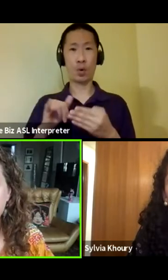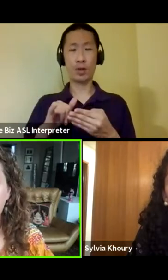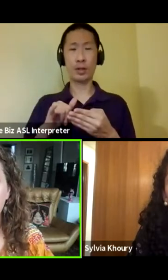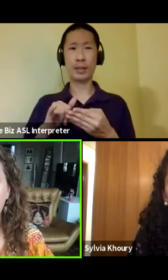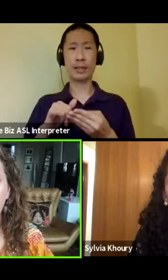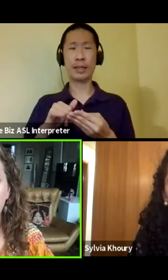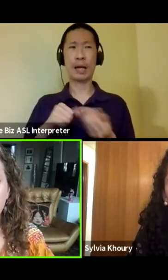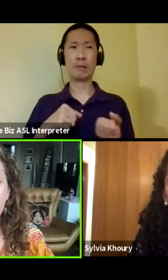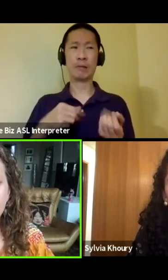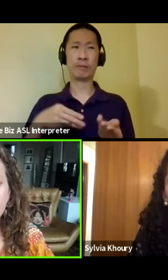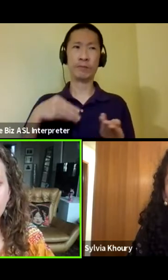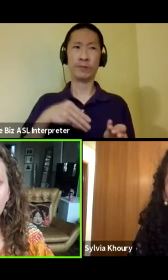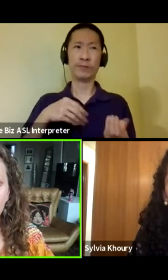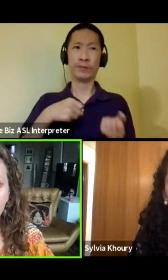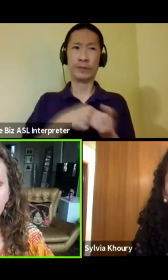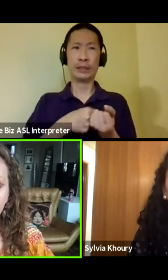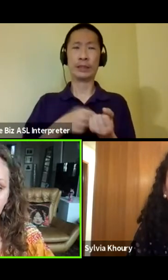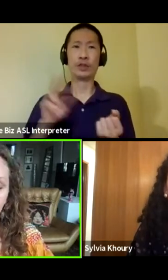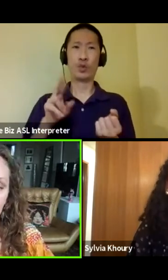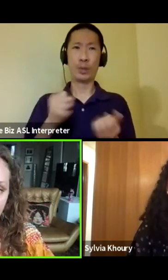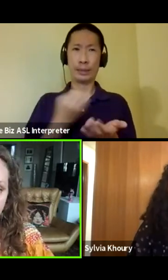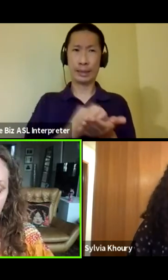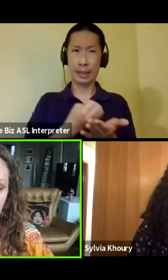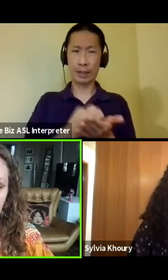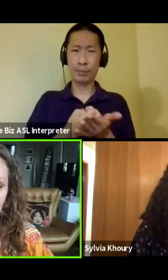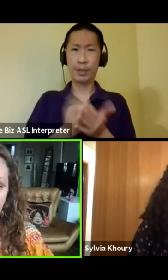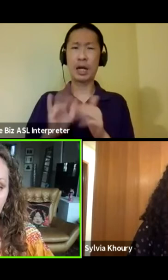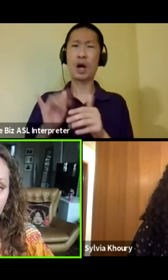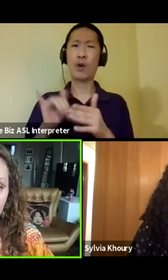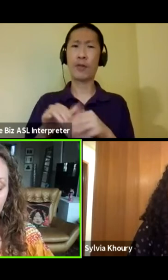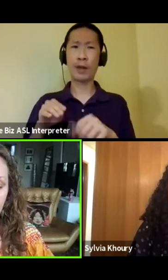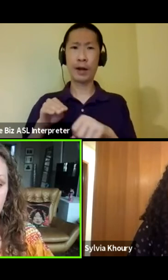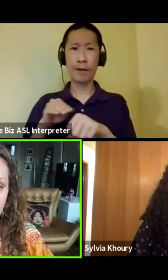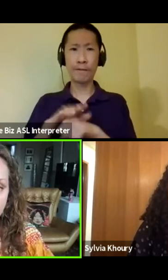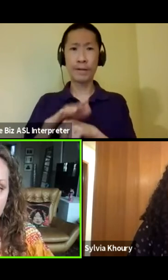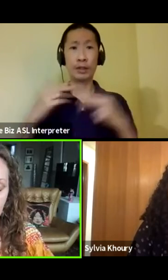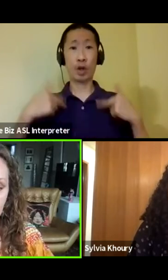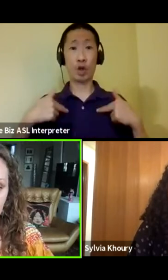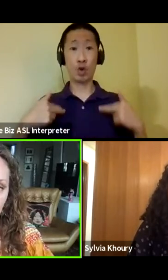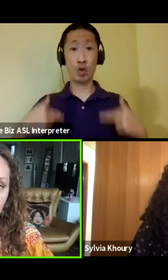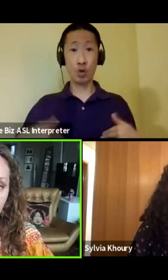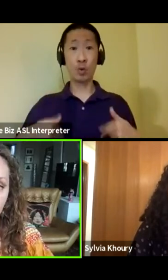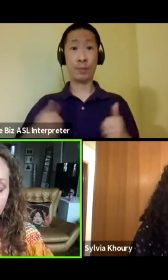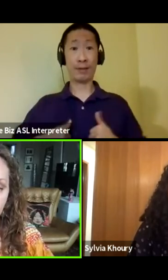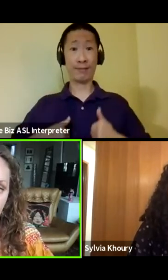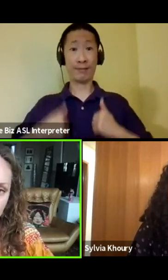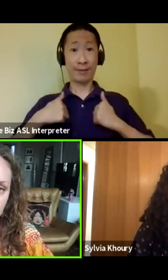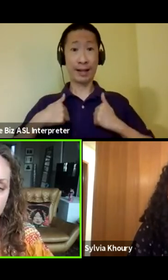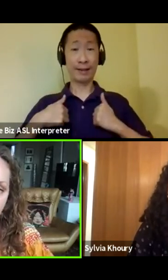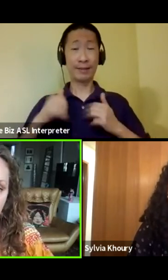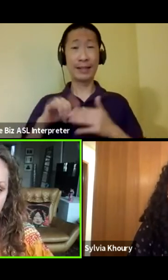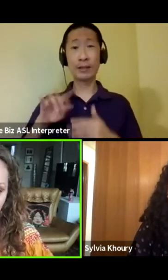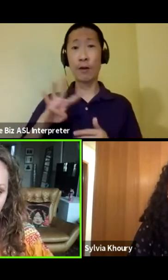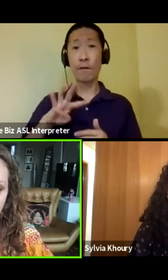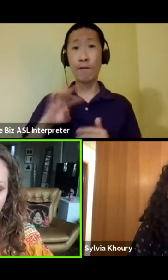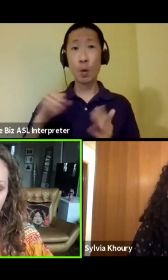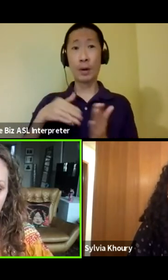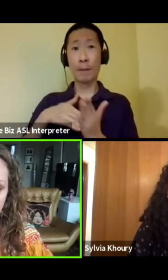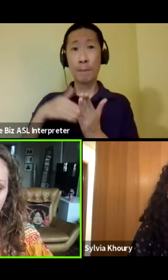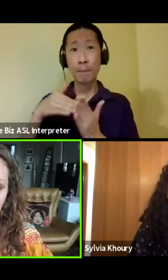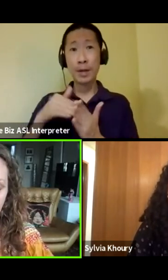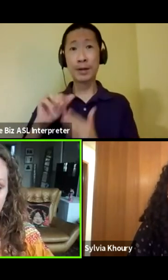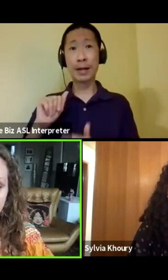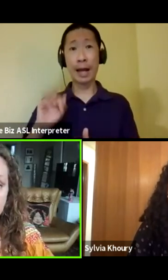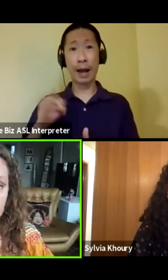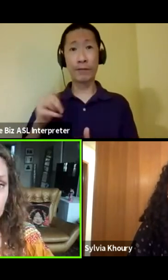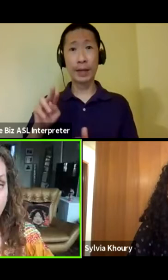.S. economy and how that actually affects human lives. These are 40 million Afghans we're talking